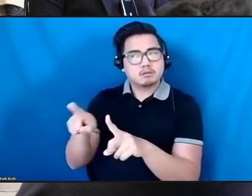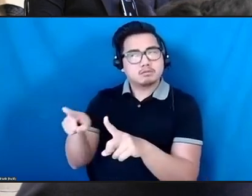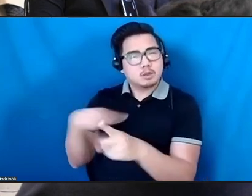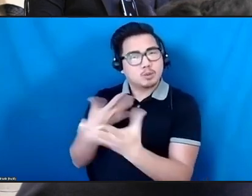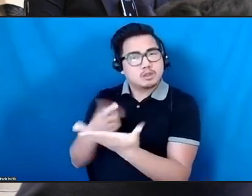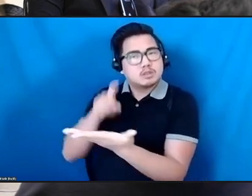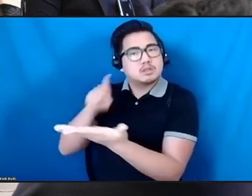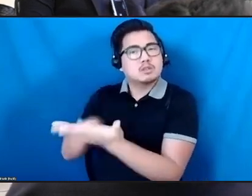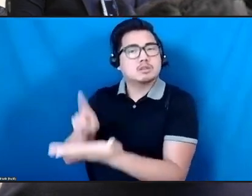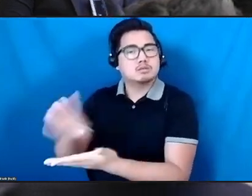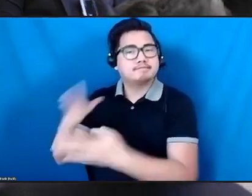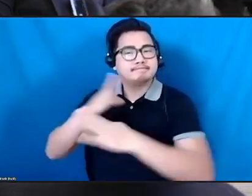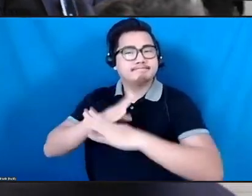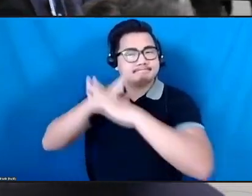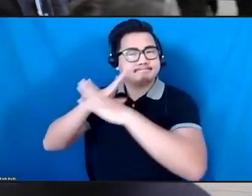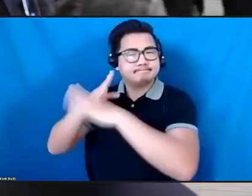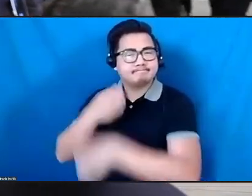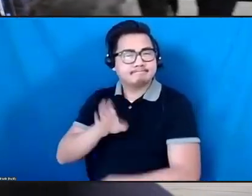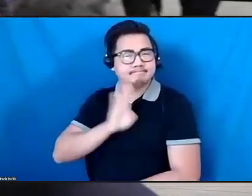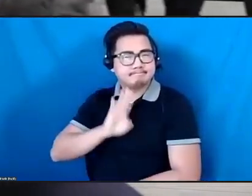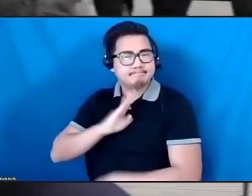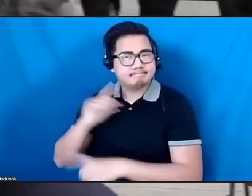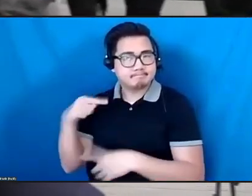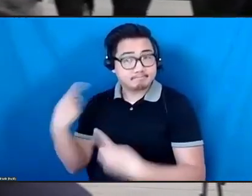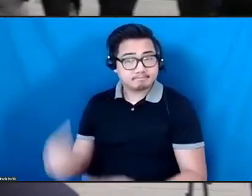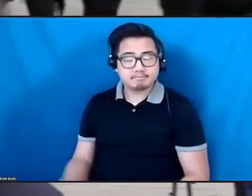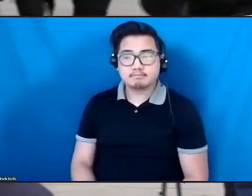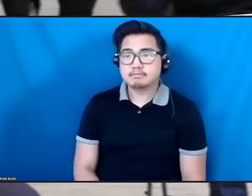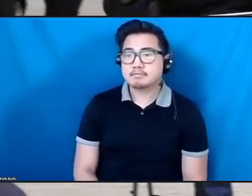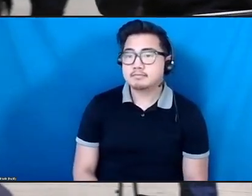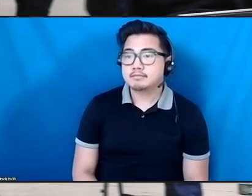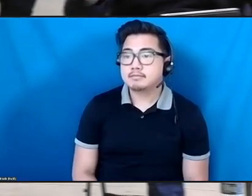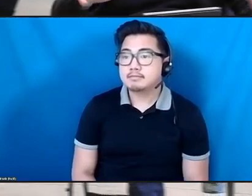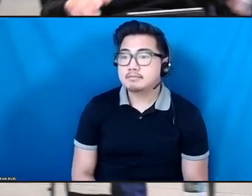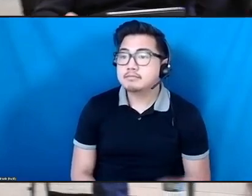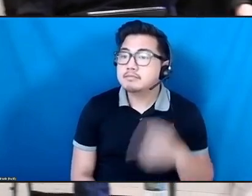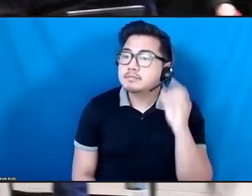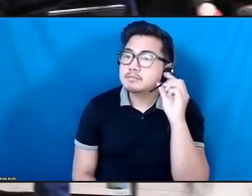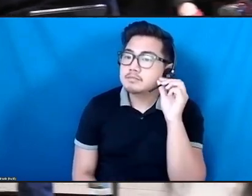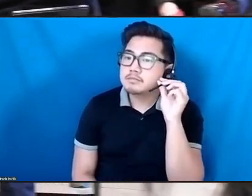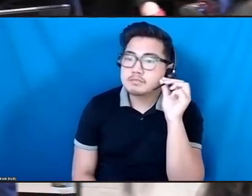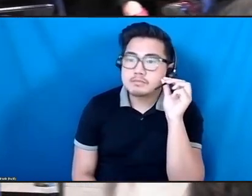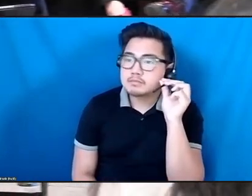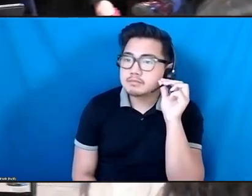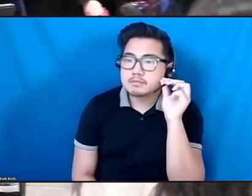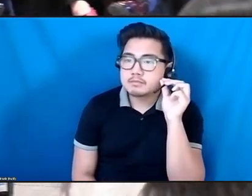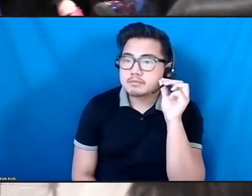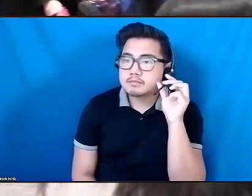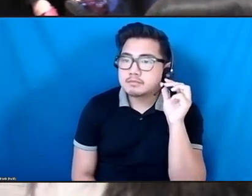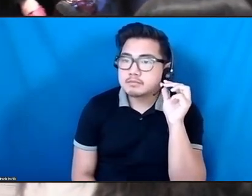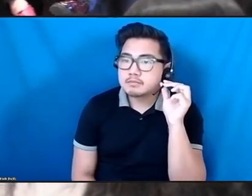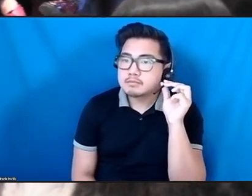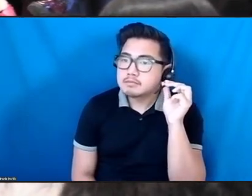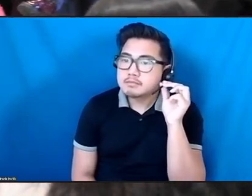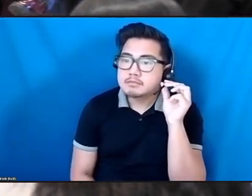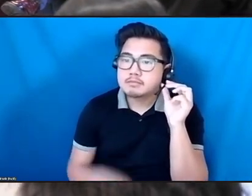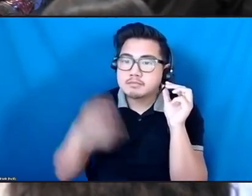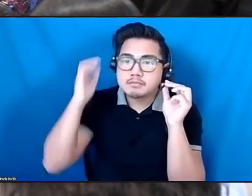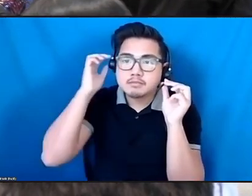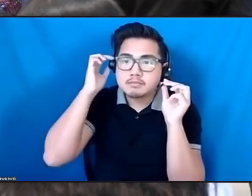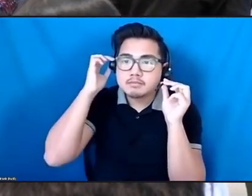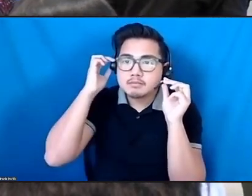We have five minutes left, but I don't want to stop slow. Ronnie, I think you wanted to go over this.